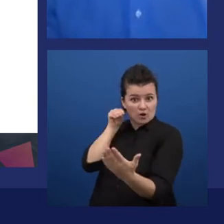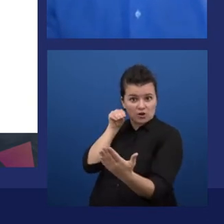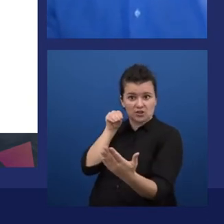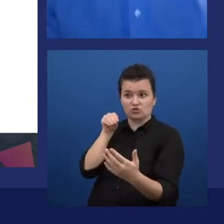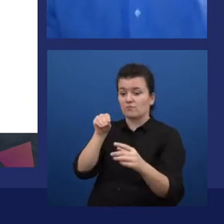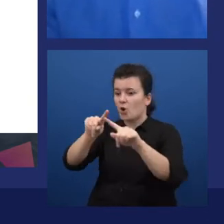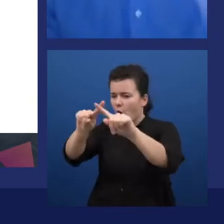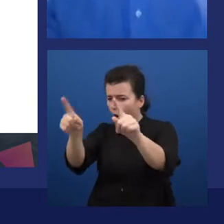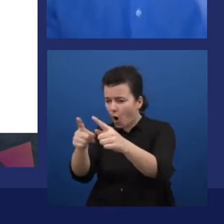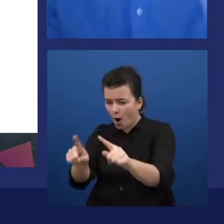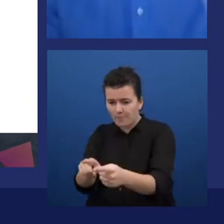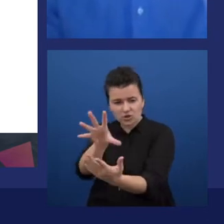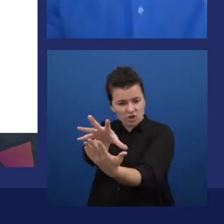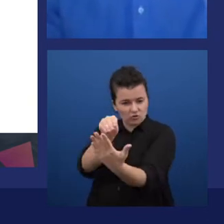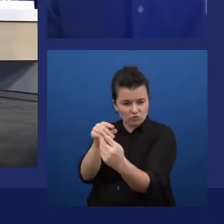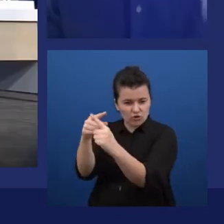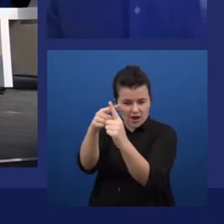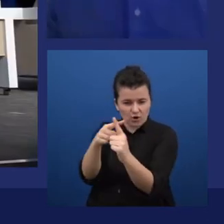-to-speech synthesis.